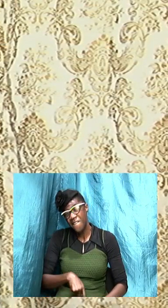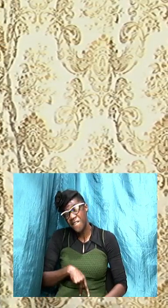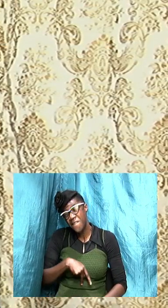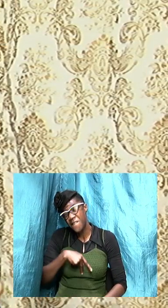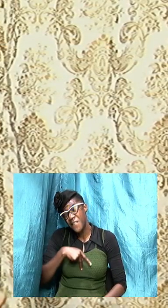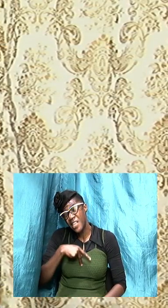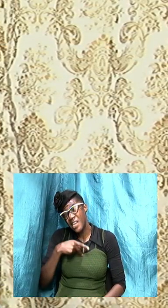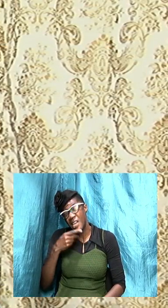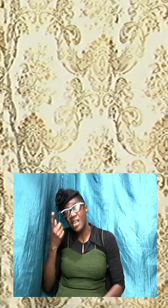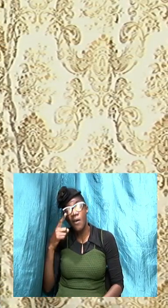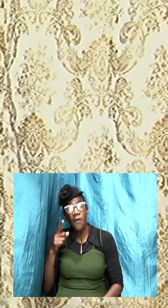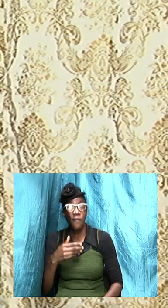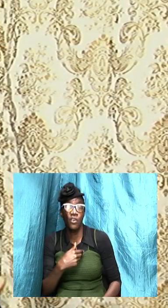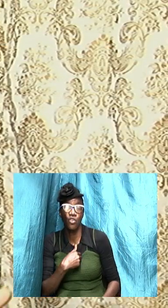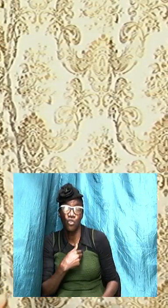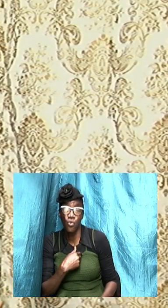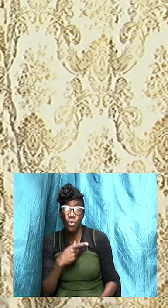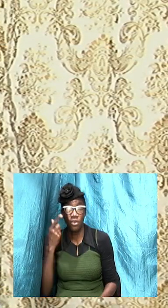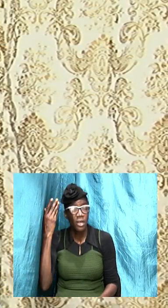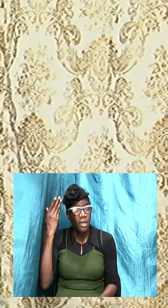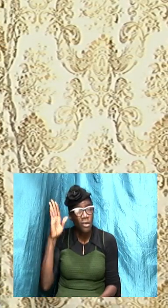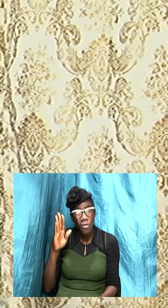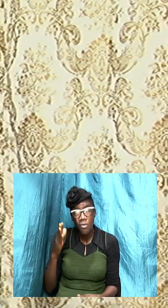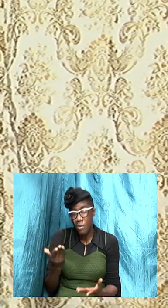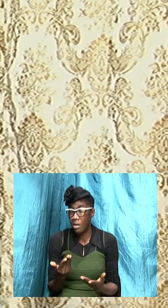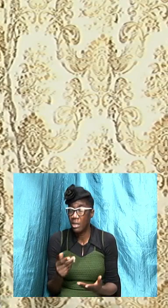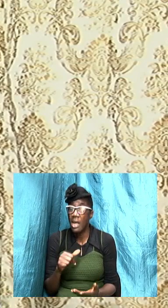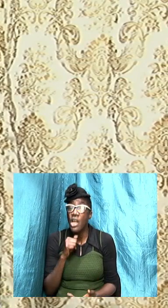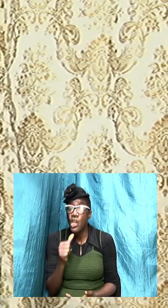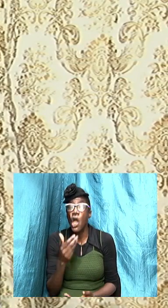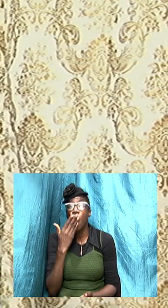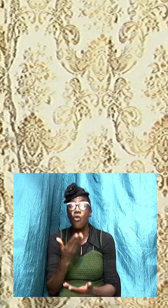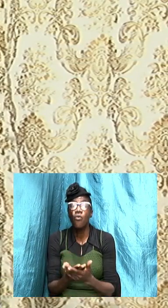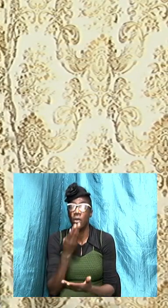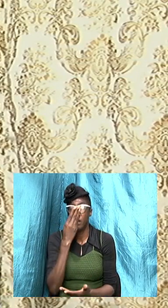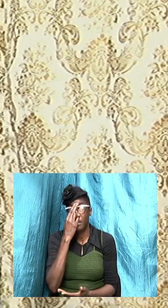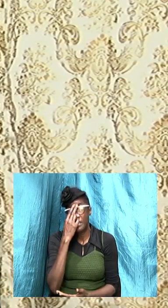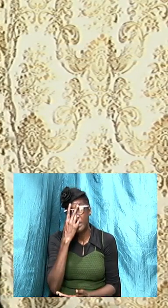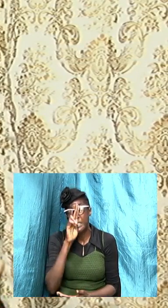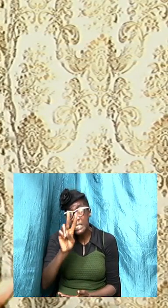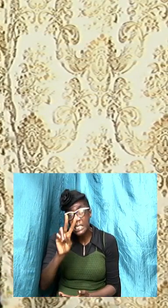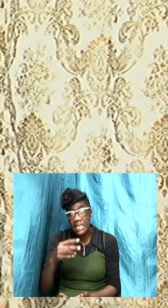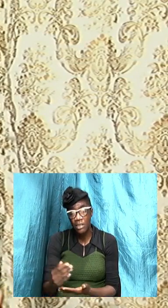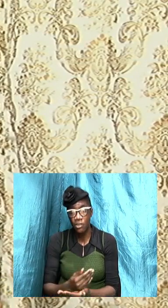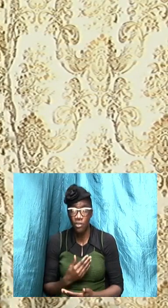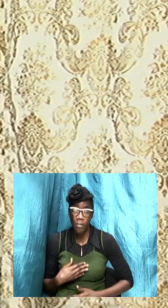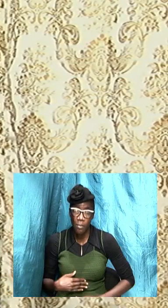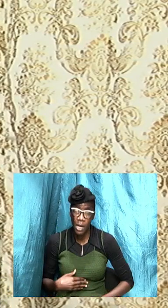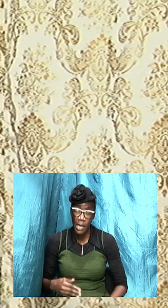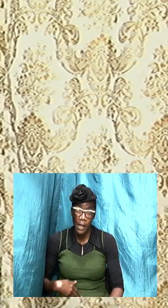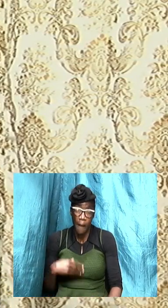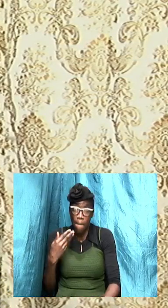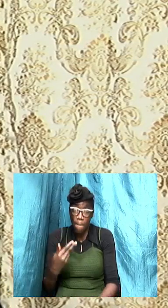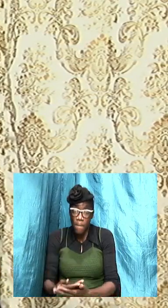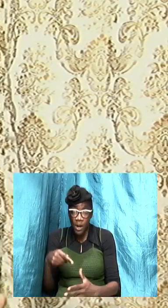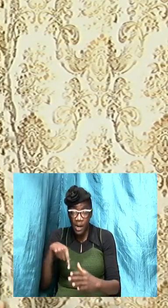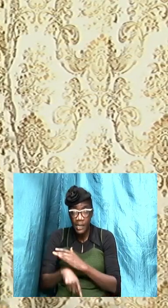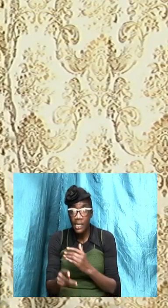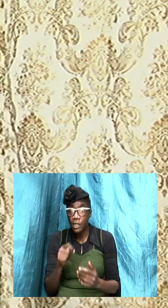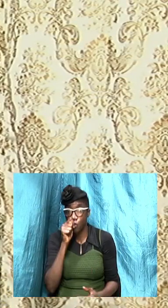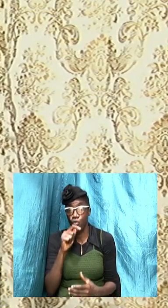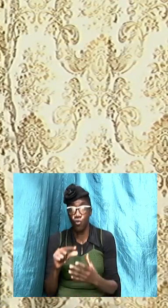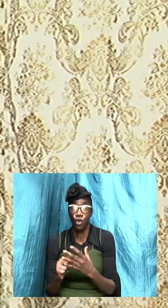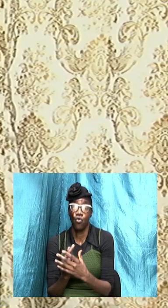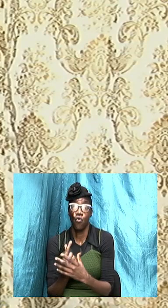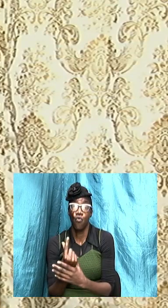you don't want you it is not good to see somebody that is born in the truth grow up